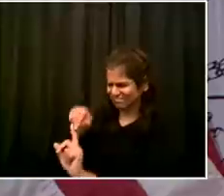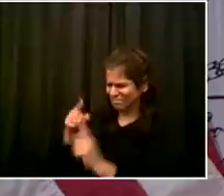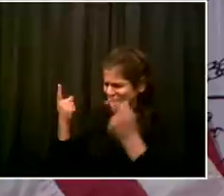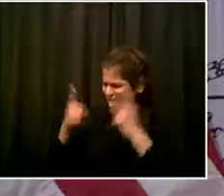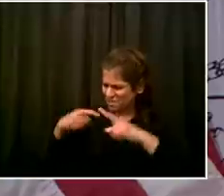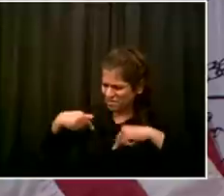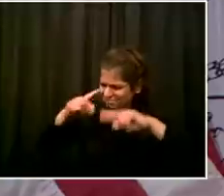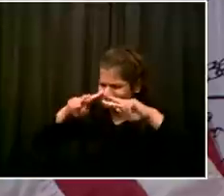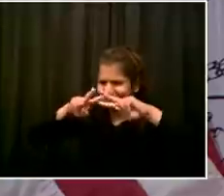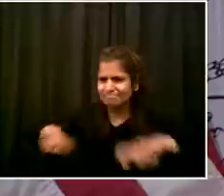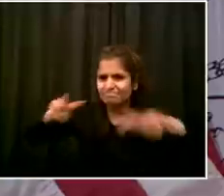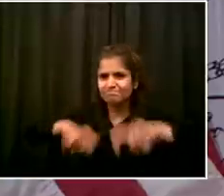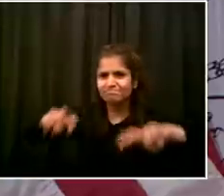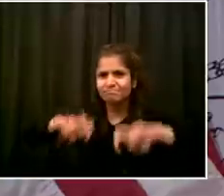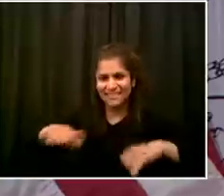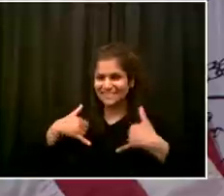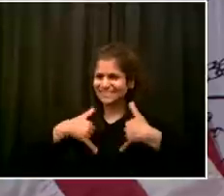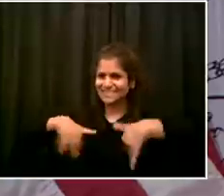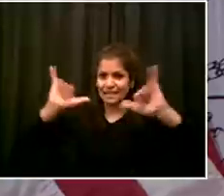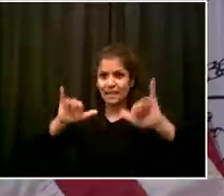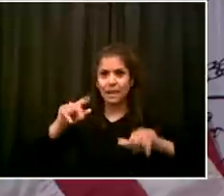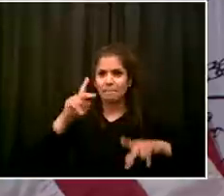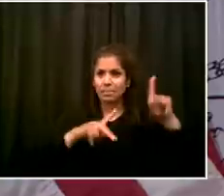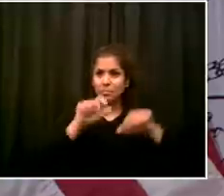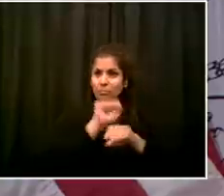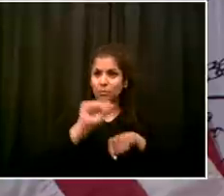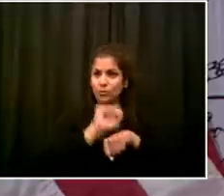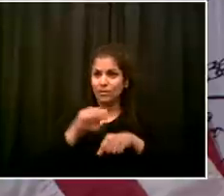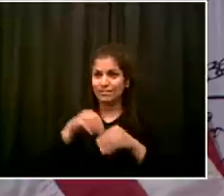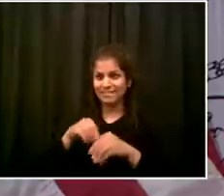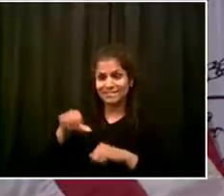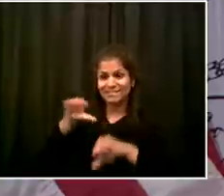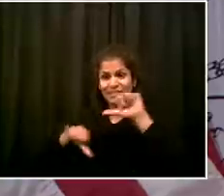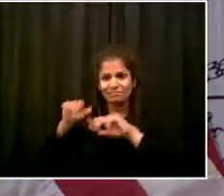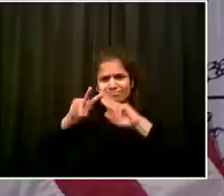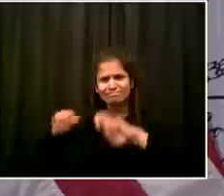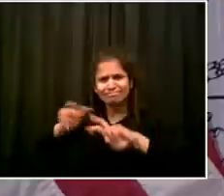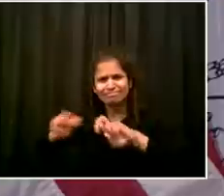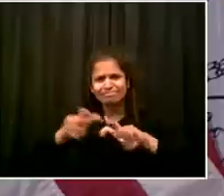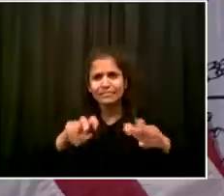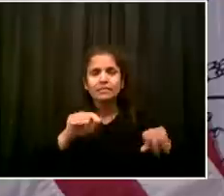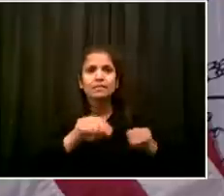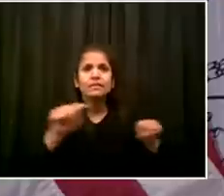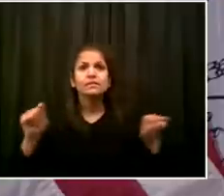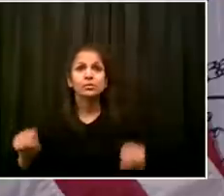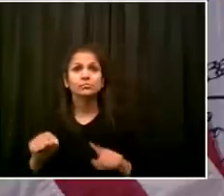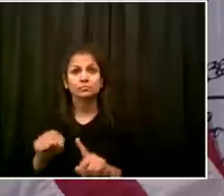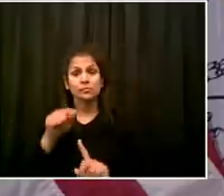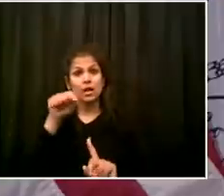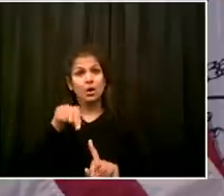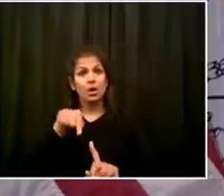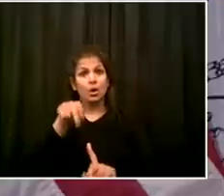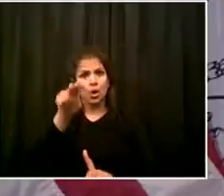much more support in testing, but we're making as much of it as we can, even without the federal support. We're going to keep